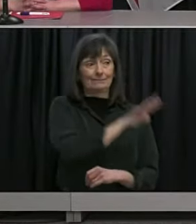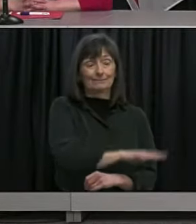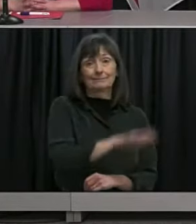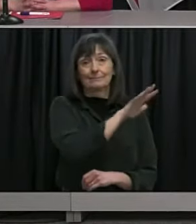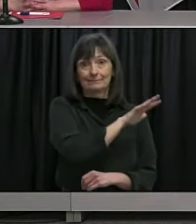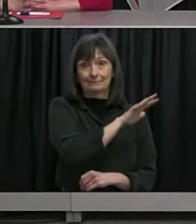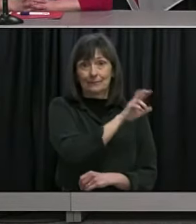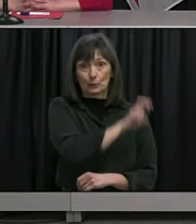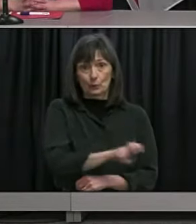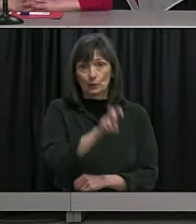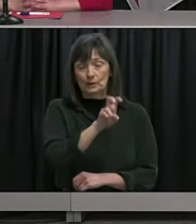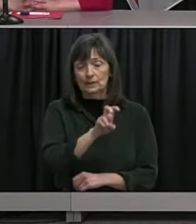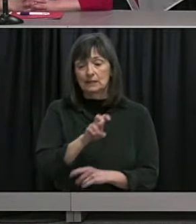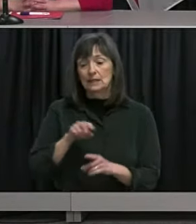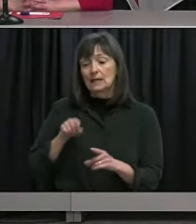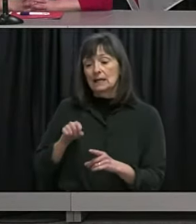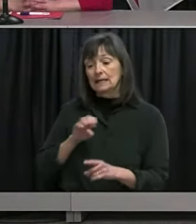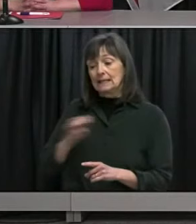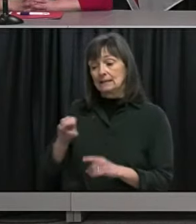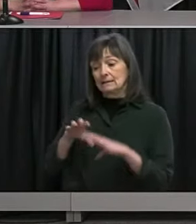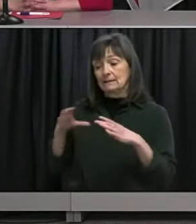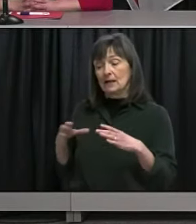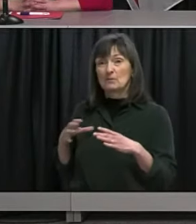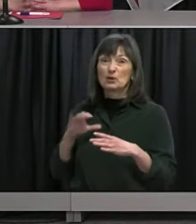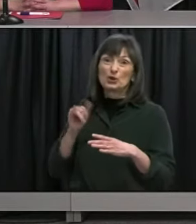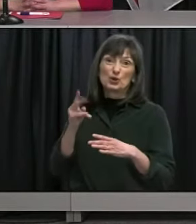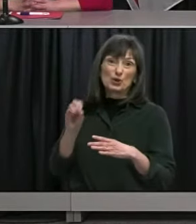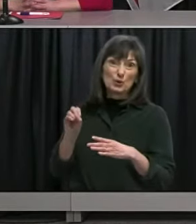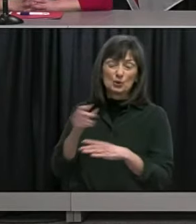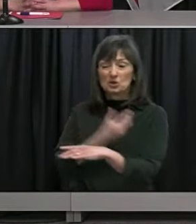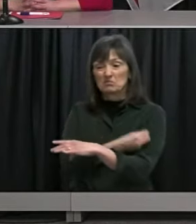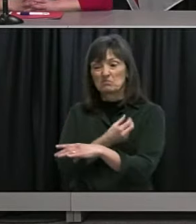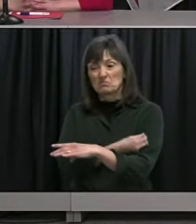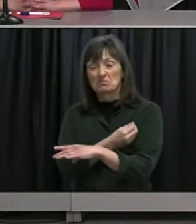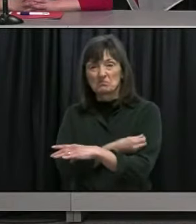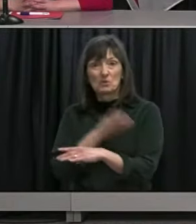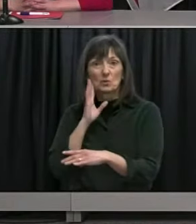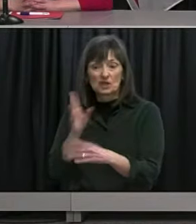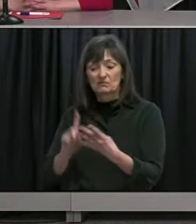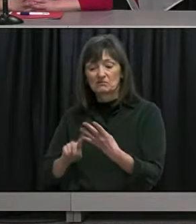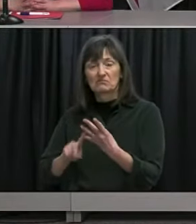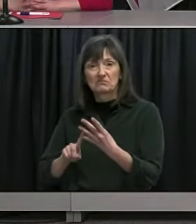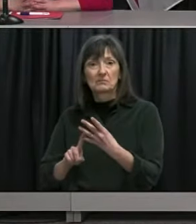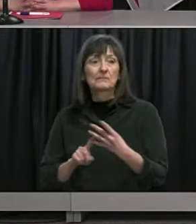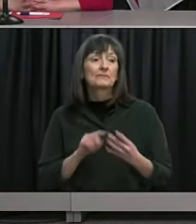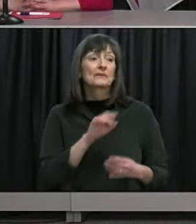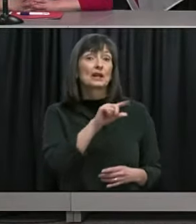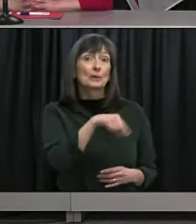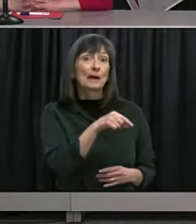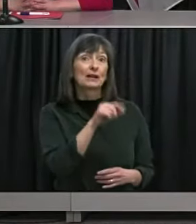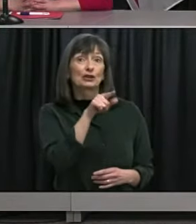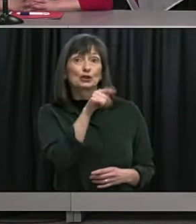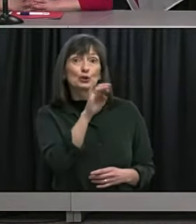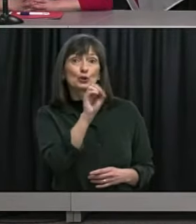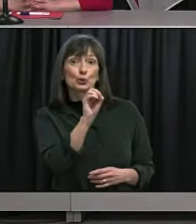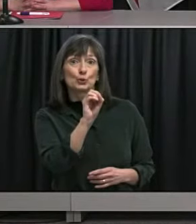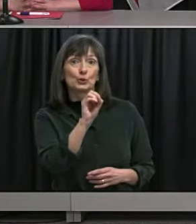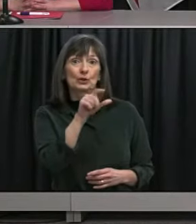vaccine by the end of June that people in the province Quebec will have their first dose of the vaccine by June 24th